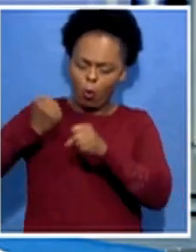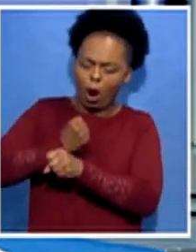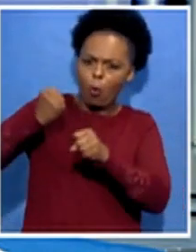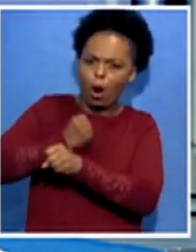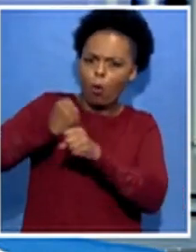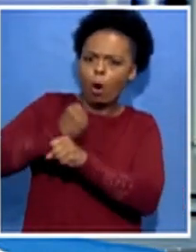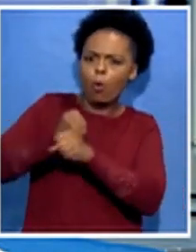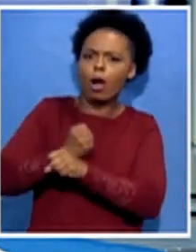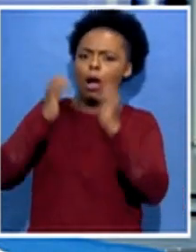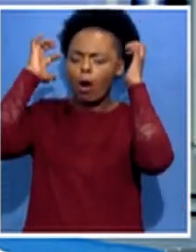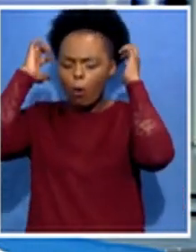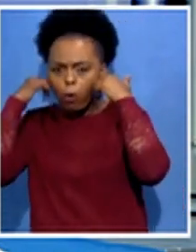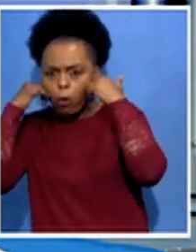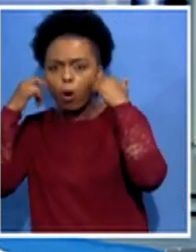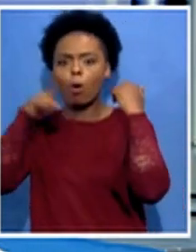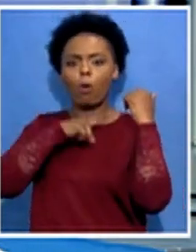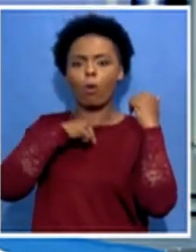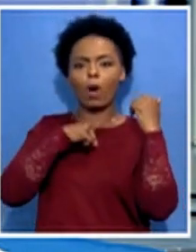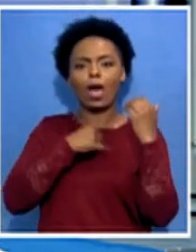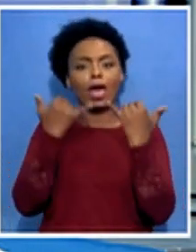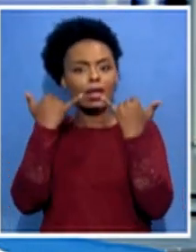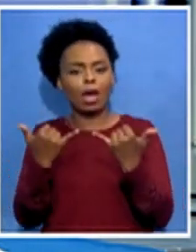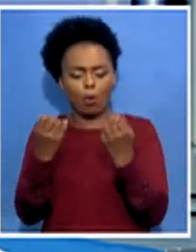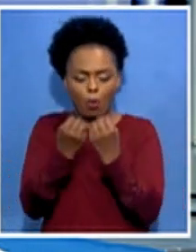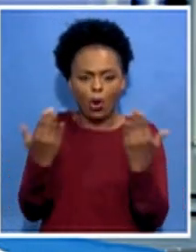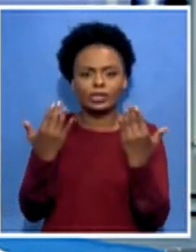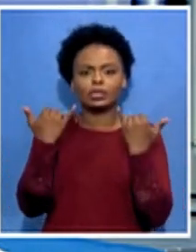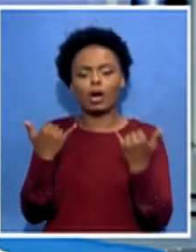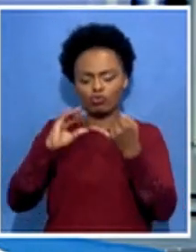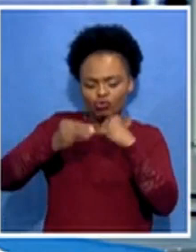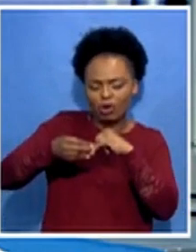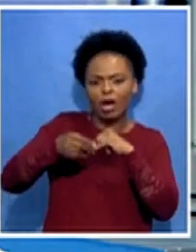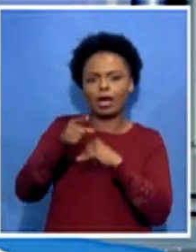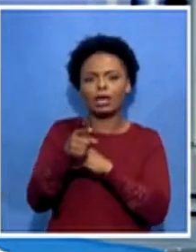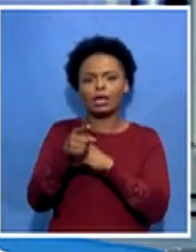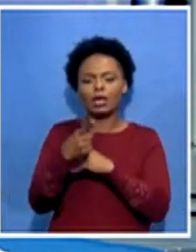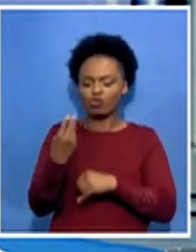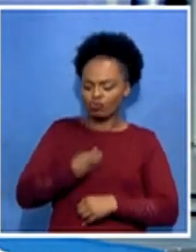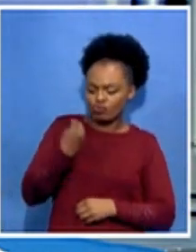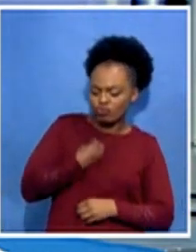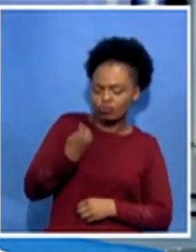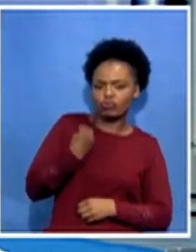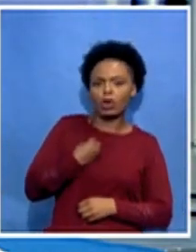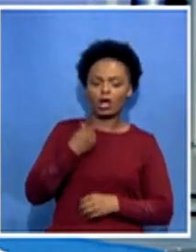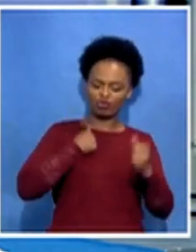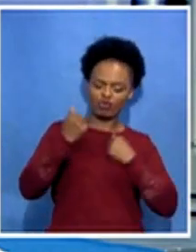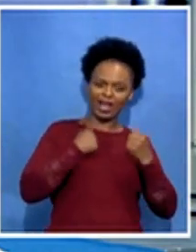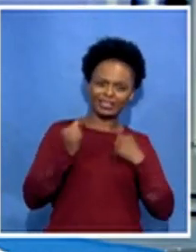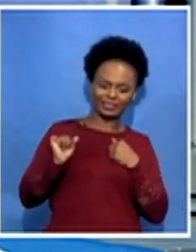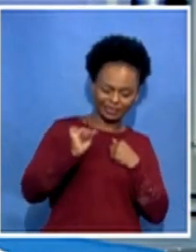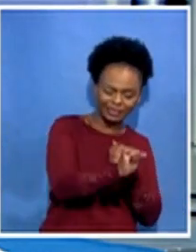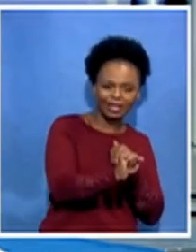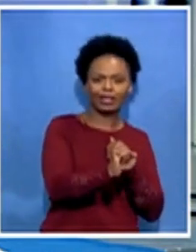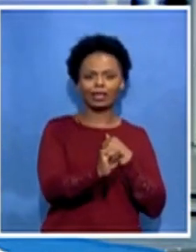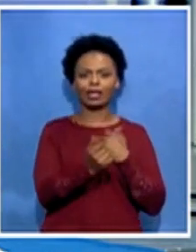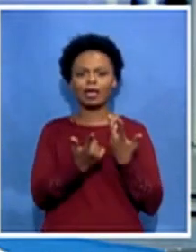the country with regards to the regeneration uh in rwanda the the renewal and the restoration you would